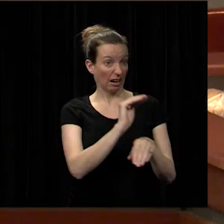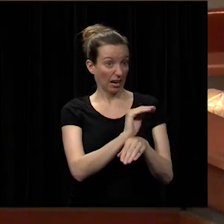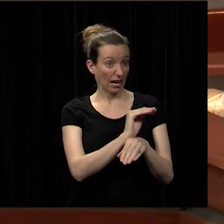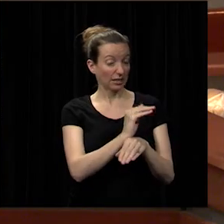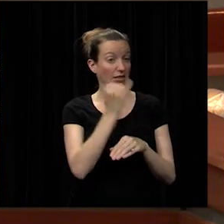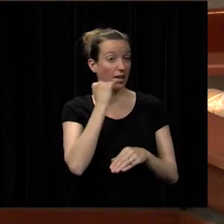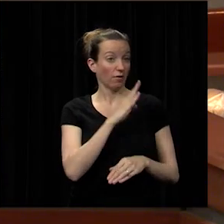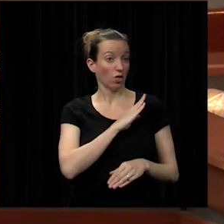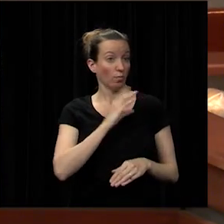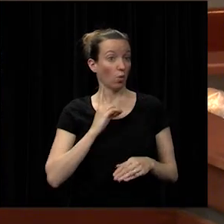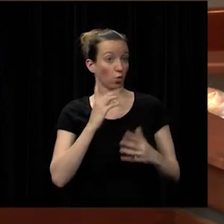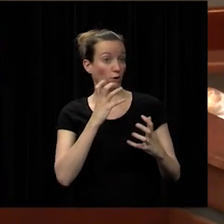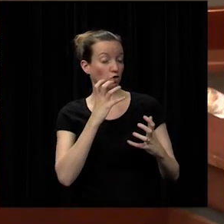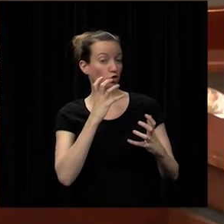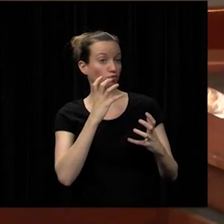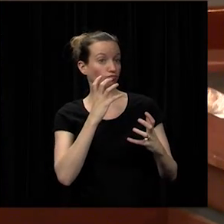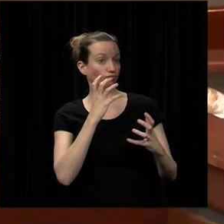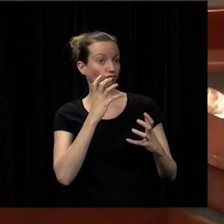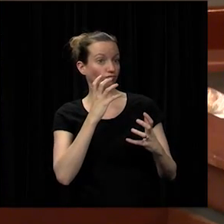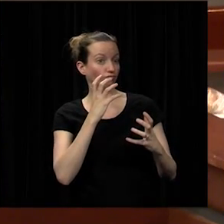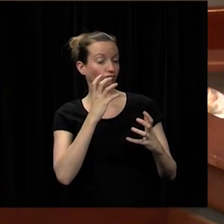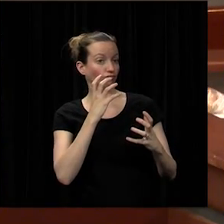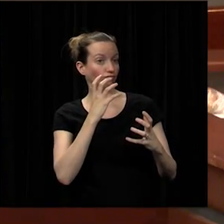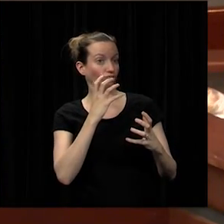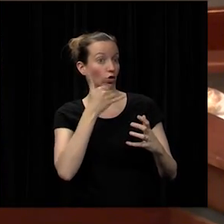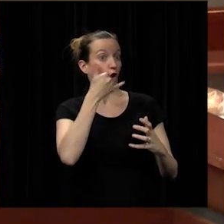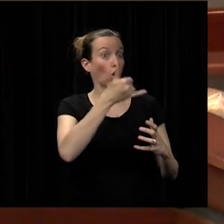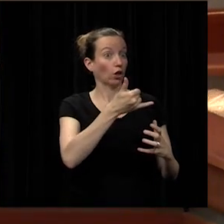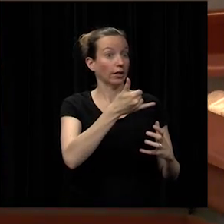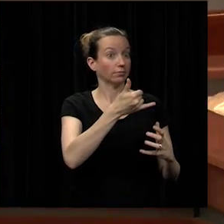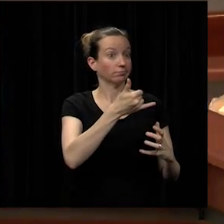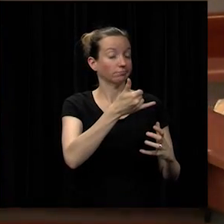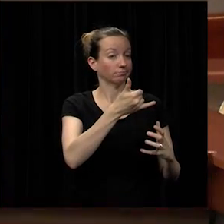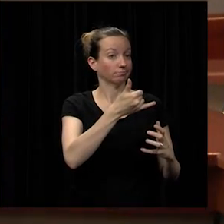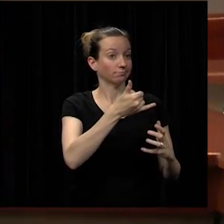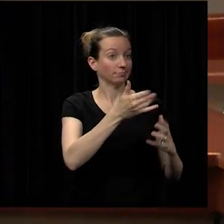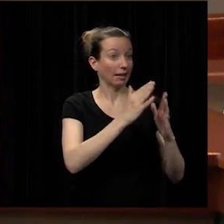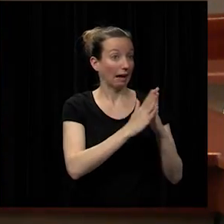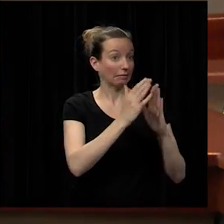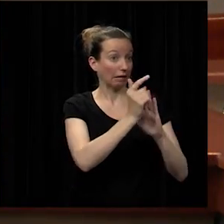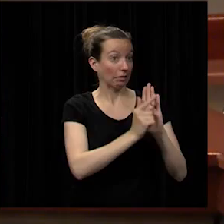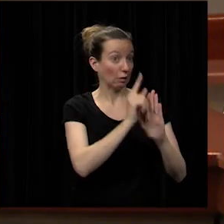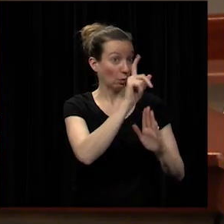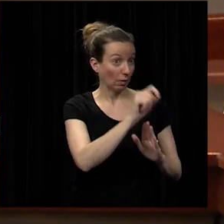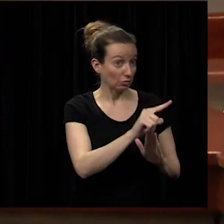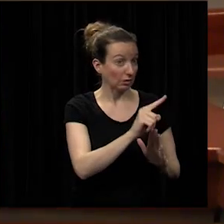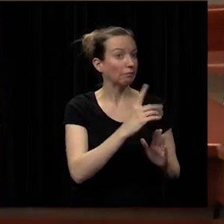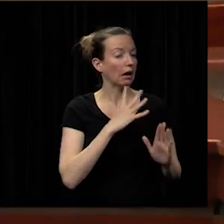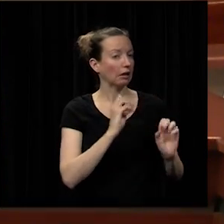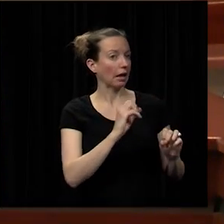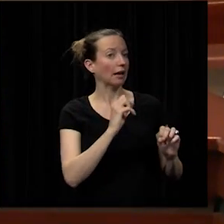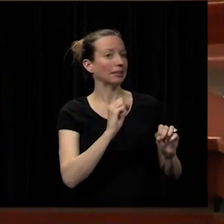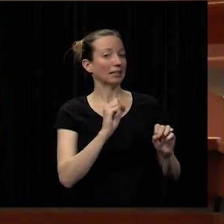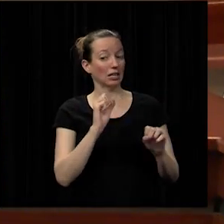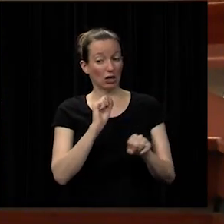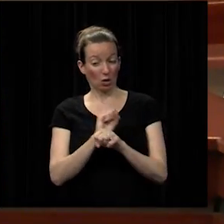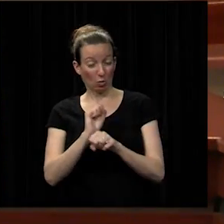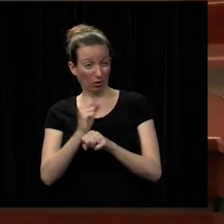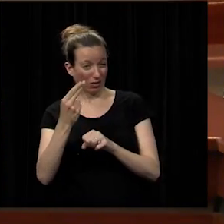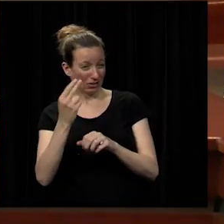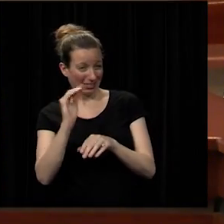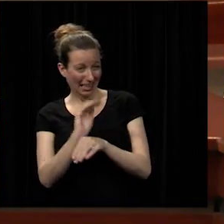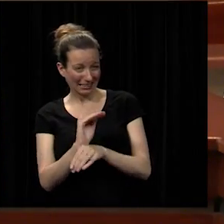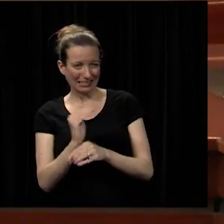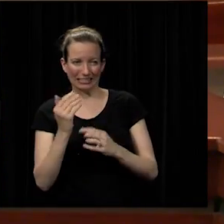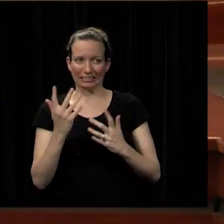a board wants to call in during a meeting and ask a legal question they can that doesn't work as well for us on thursday evenings but we do utilize utilize that